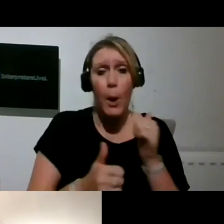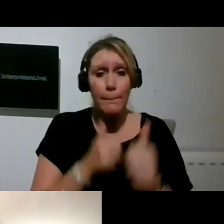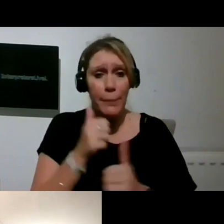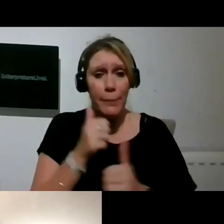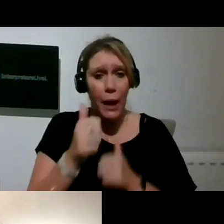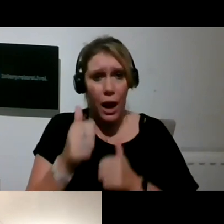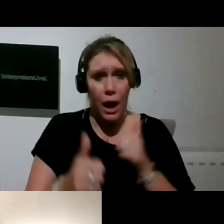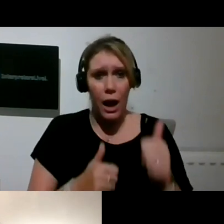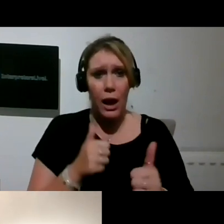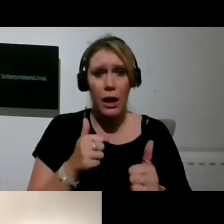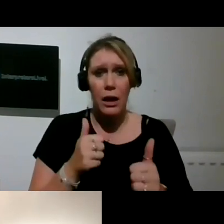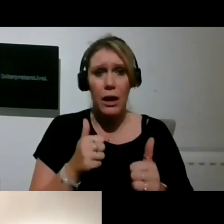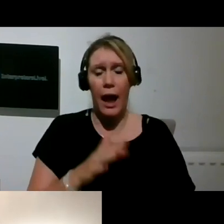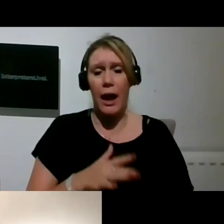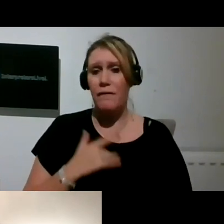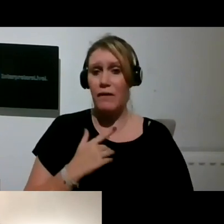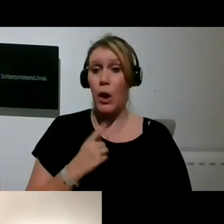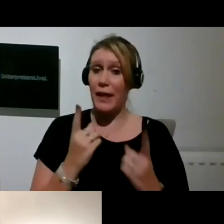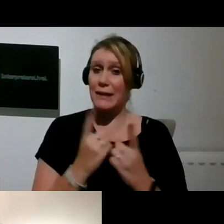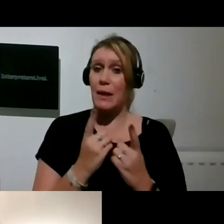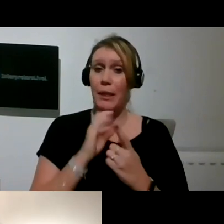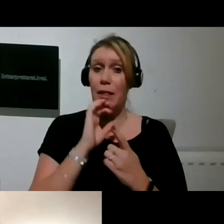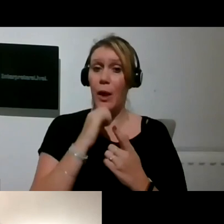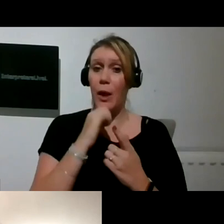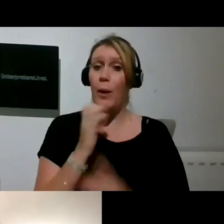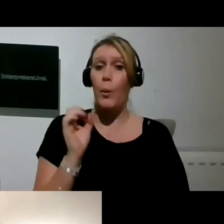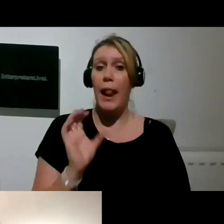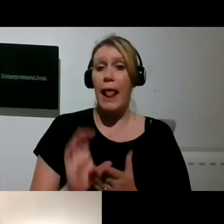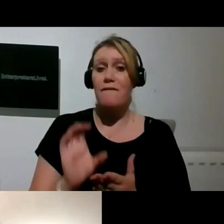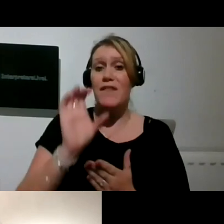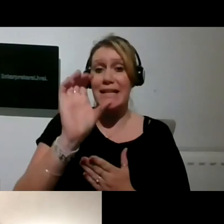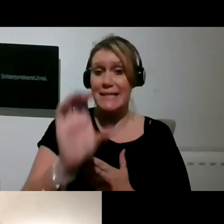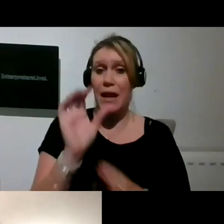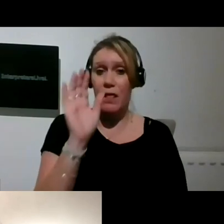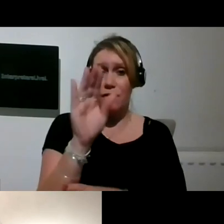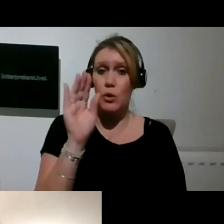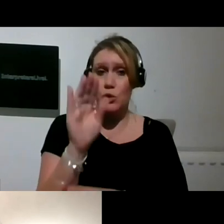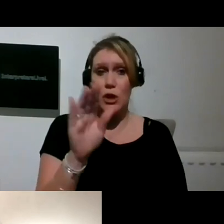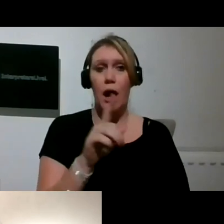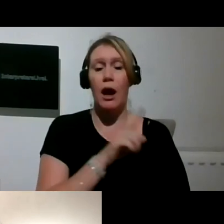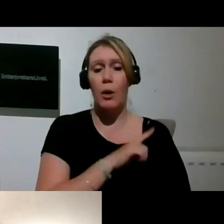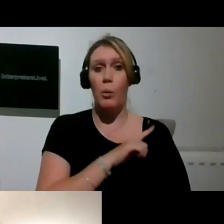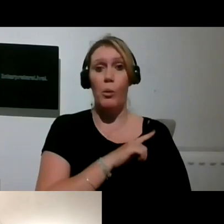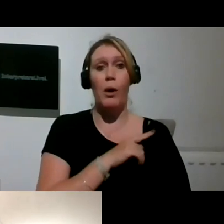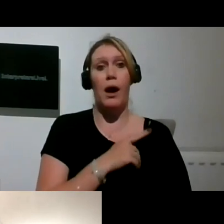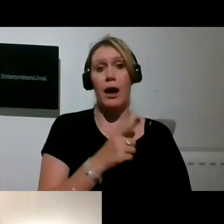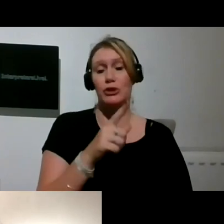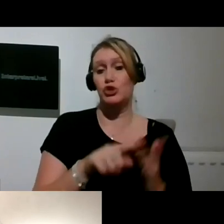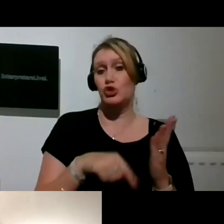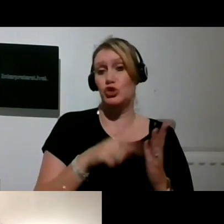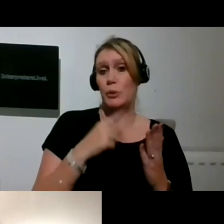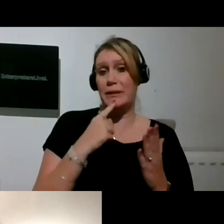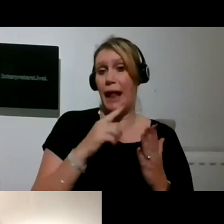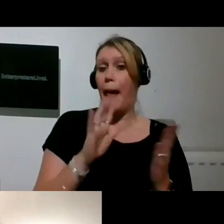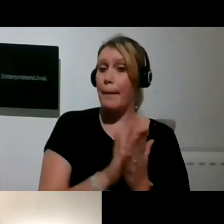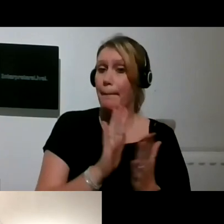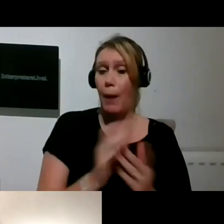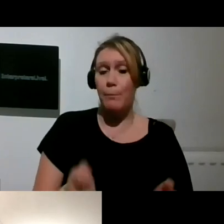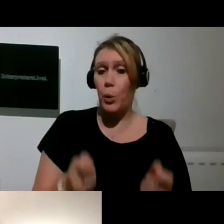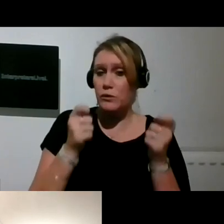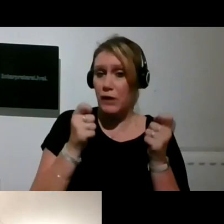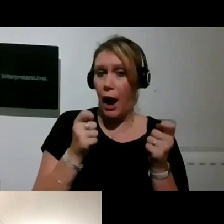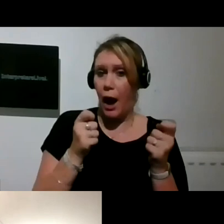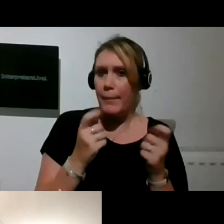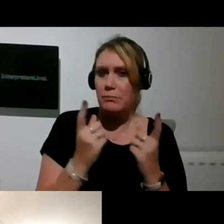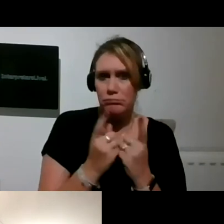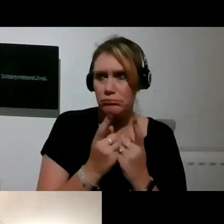that's something we'll invest in in the future. Yes. I'm glad you brought that up because what, one of the things I found interesting, and of course, Vince